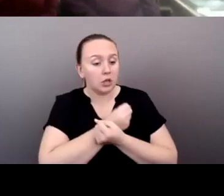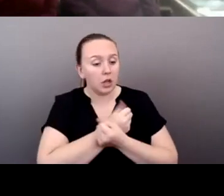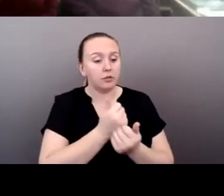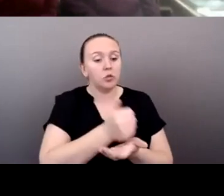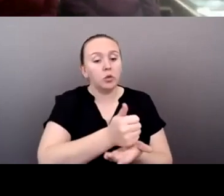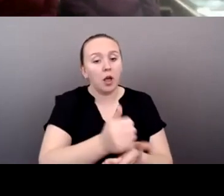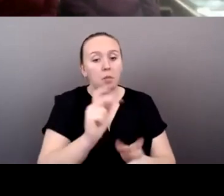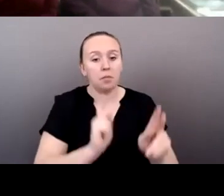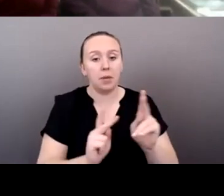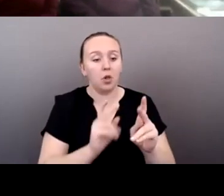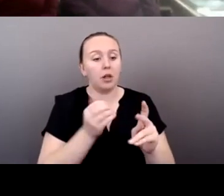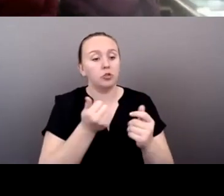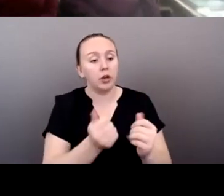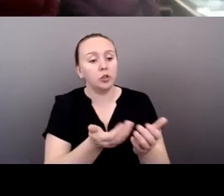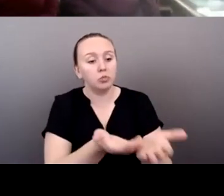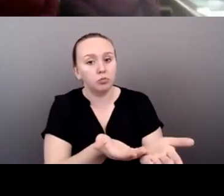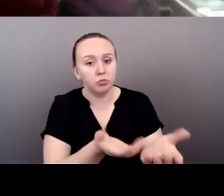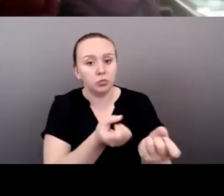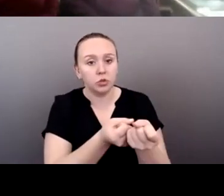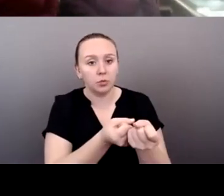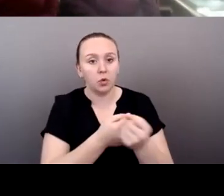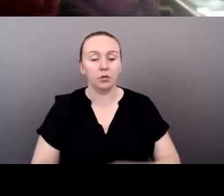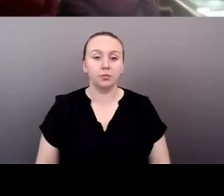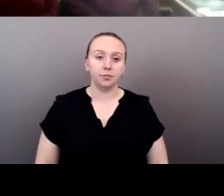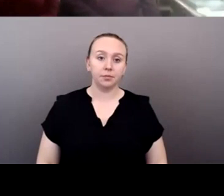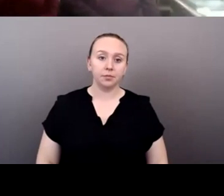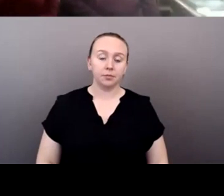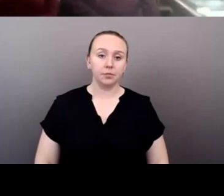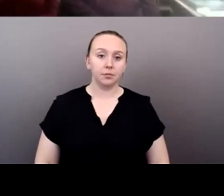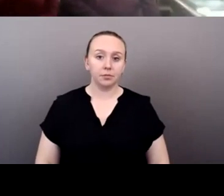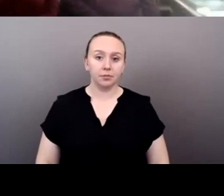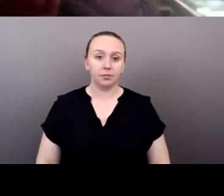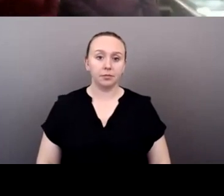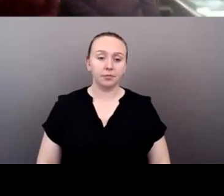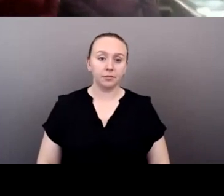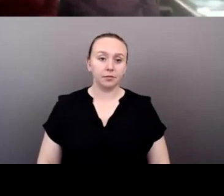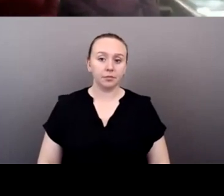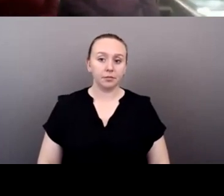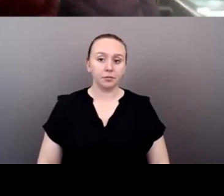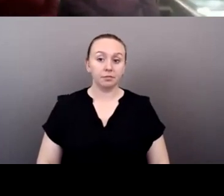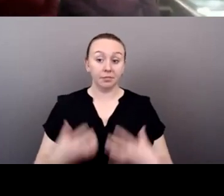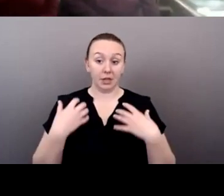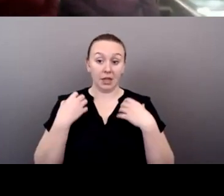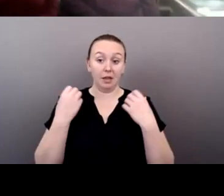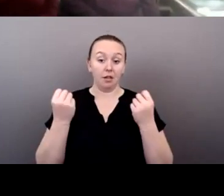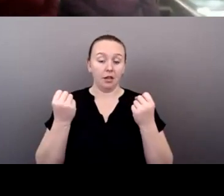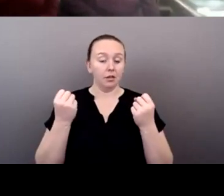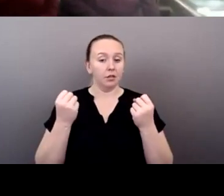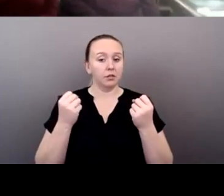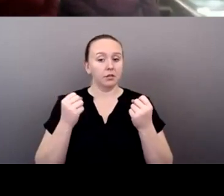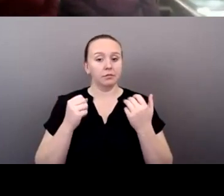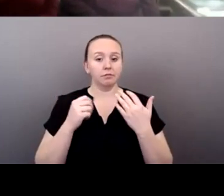hand up? And so healing comes from, it comes deep